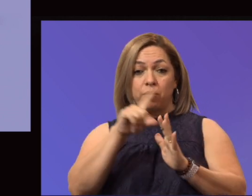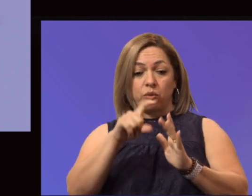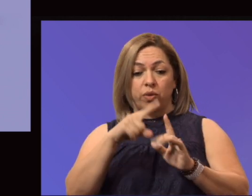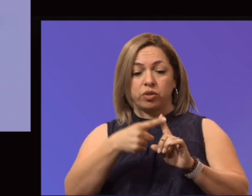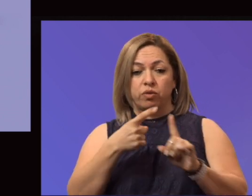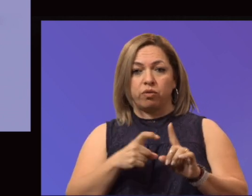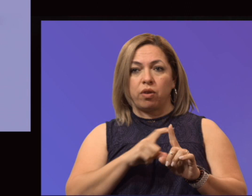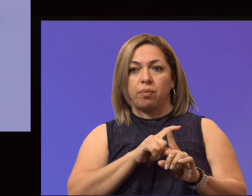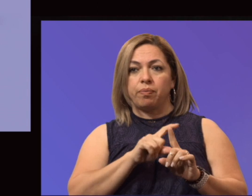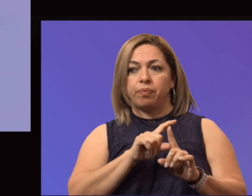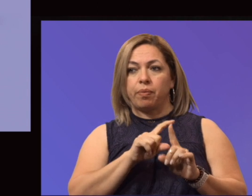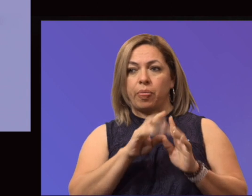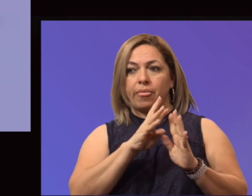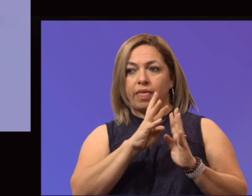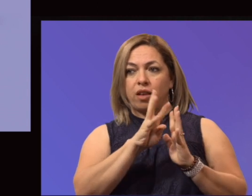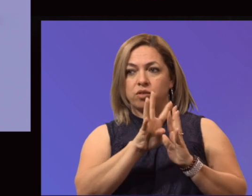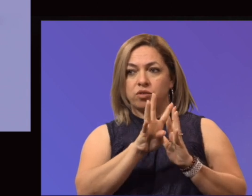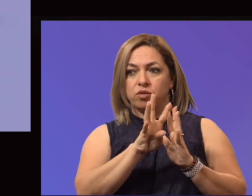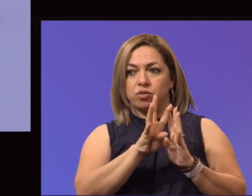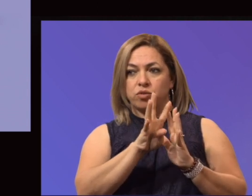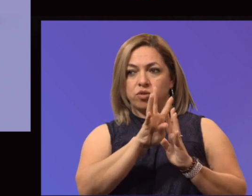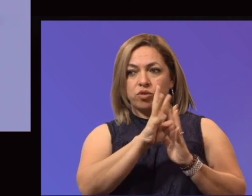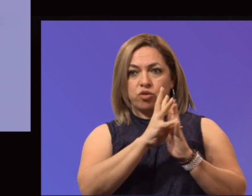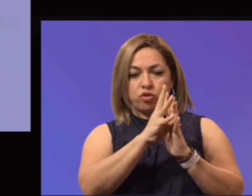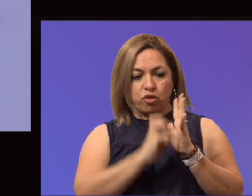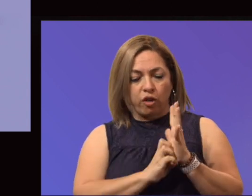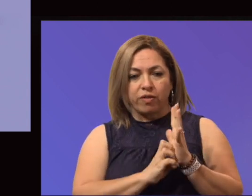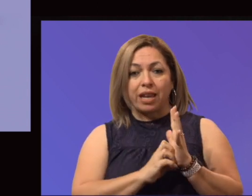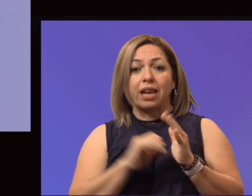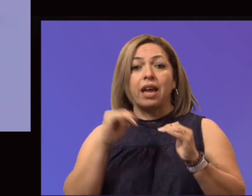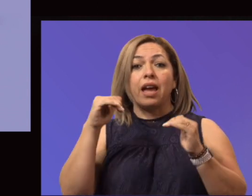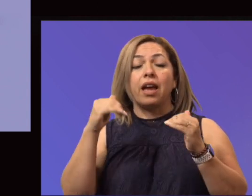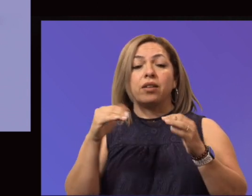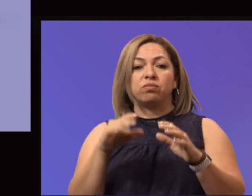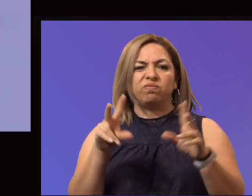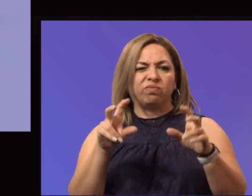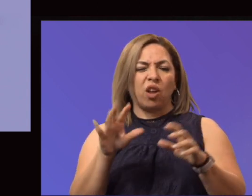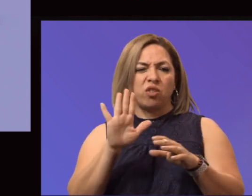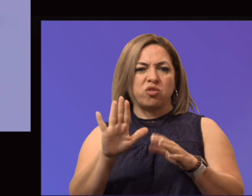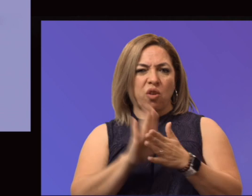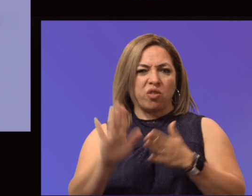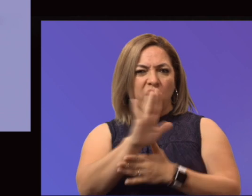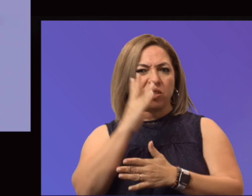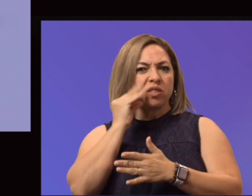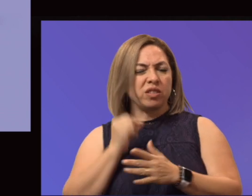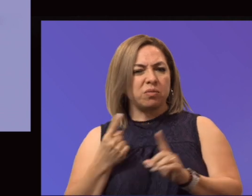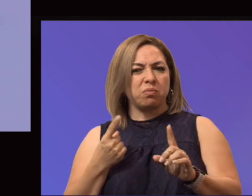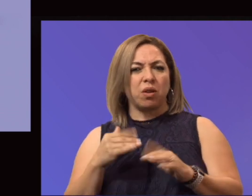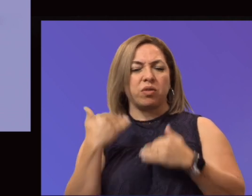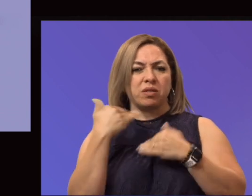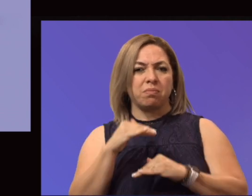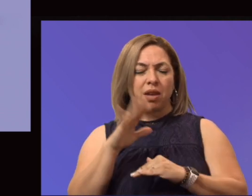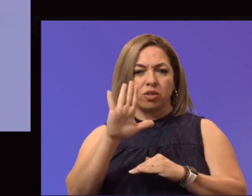question three. So far, how has your college experience, has your college experience met your expectation? 86% of our males